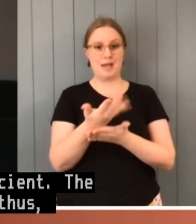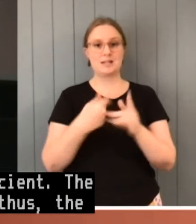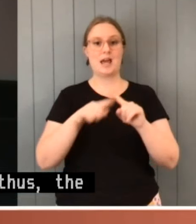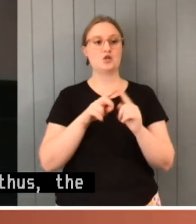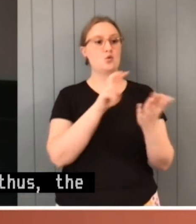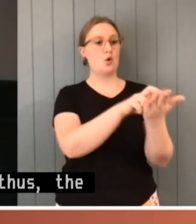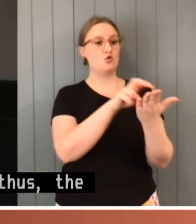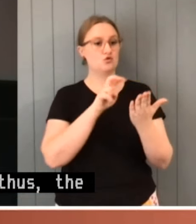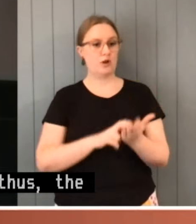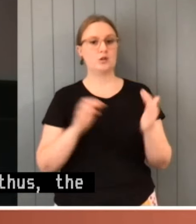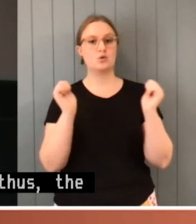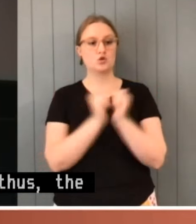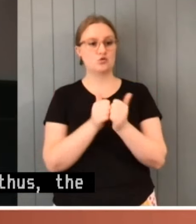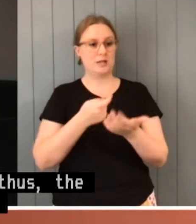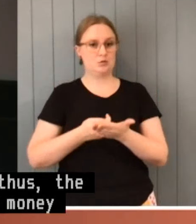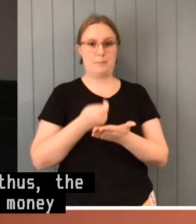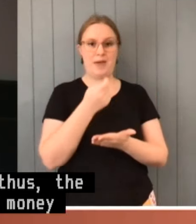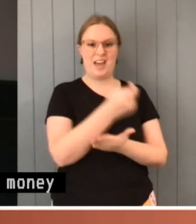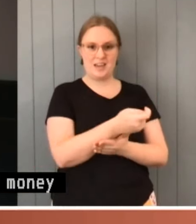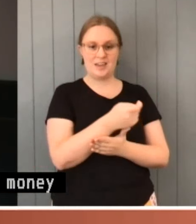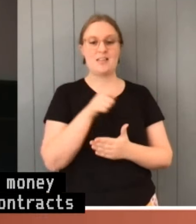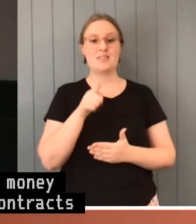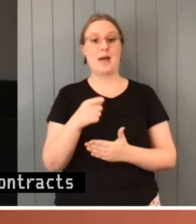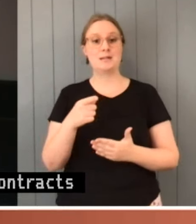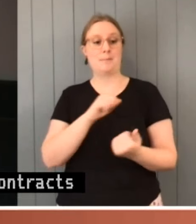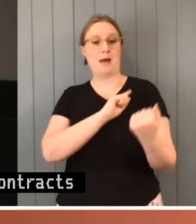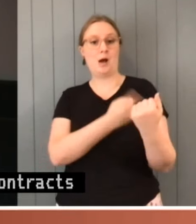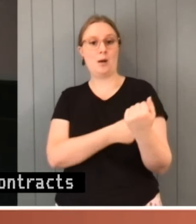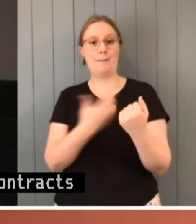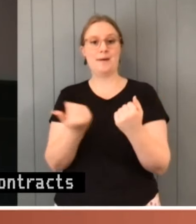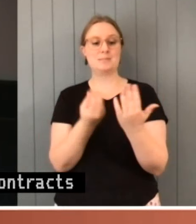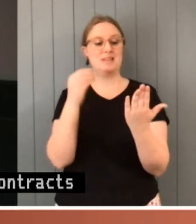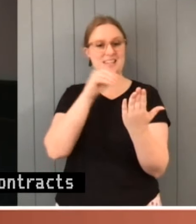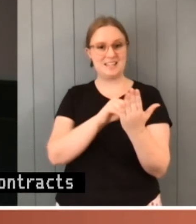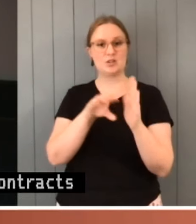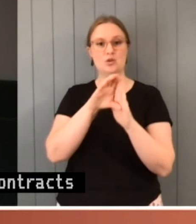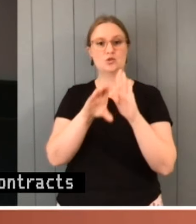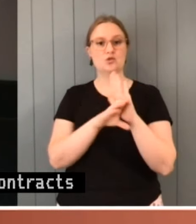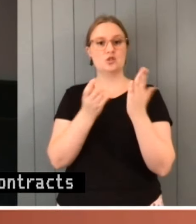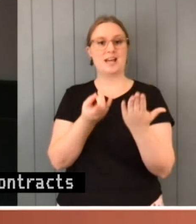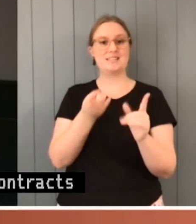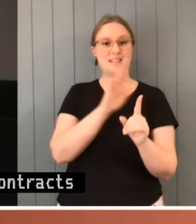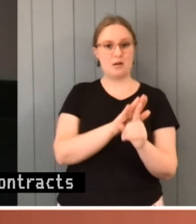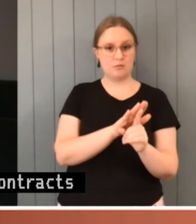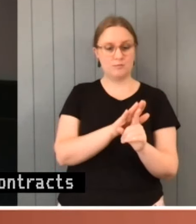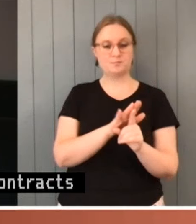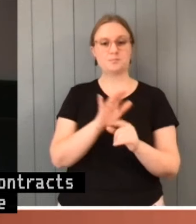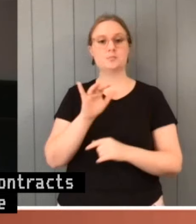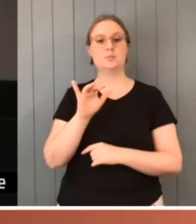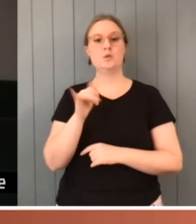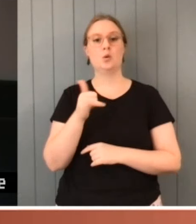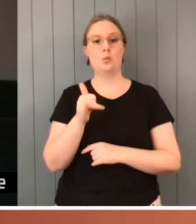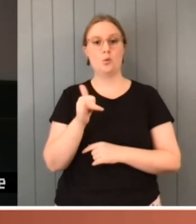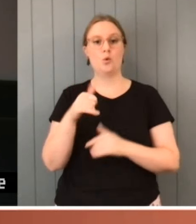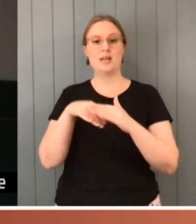must be found either in the Constitution itself, some source of non-statutory executive power, or in a valid law